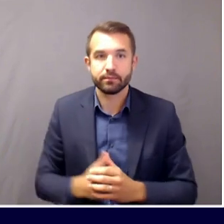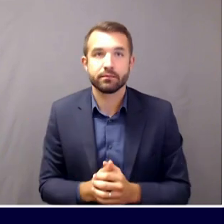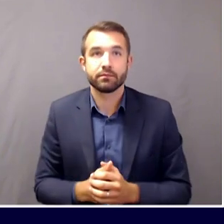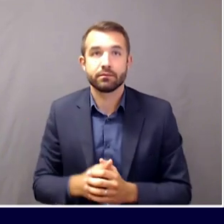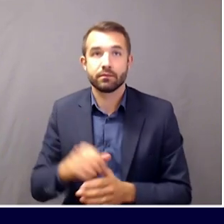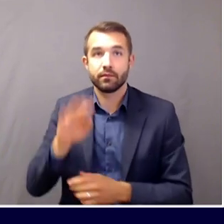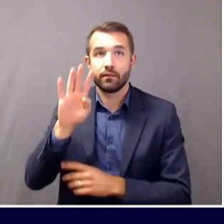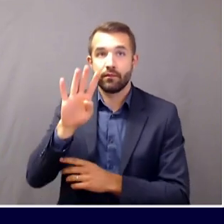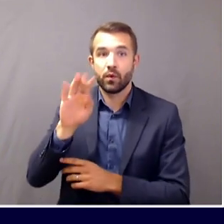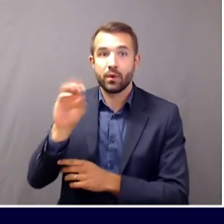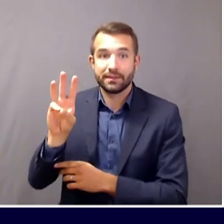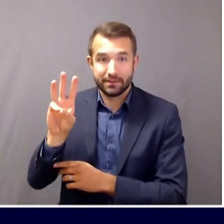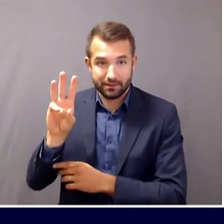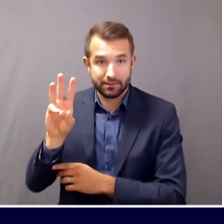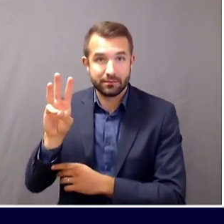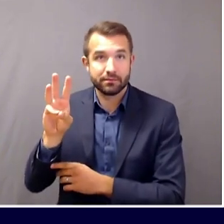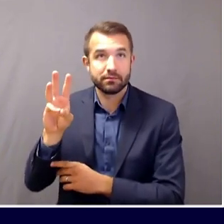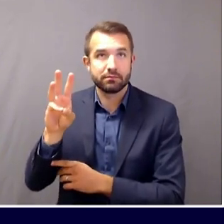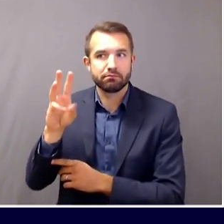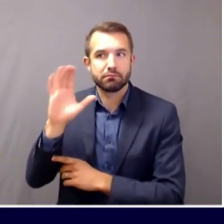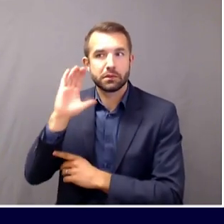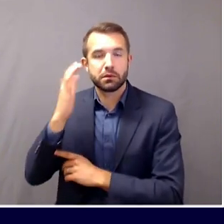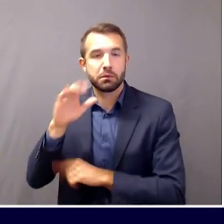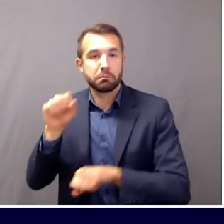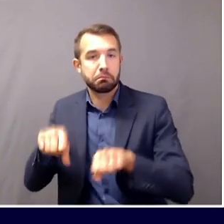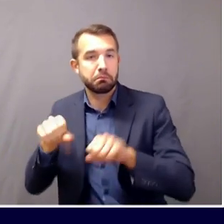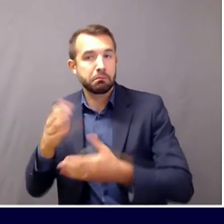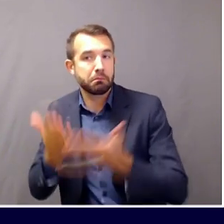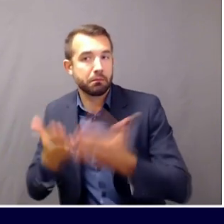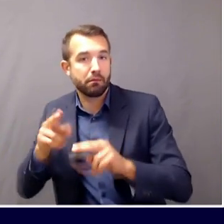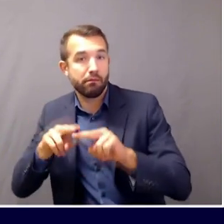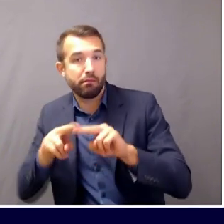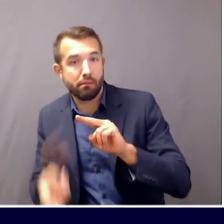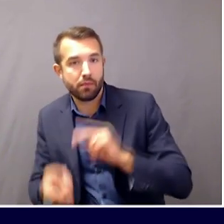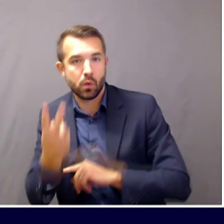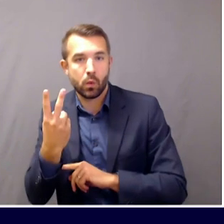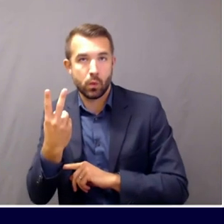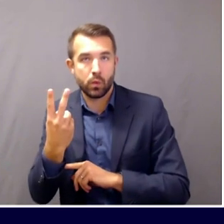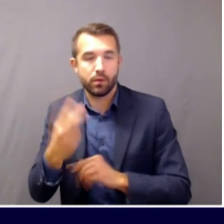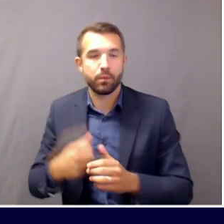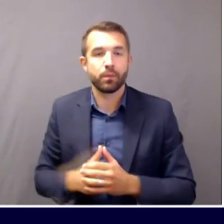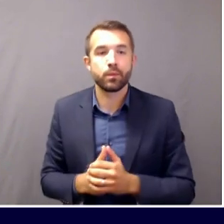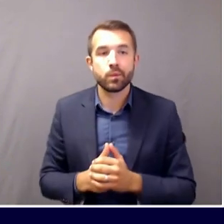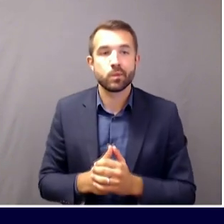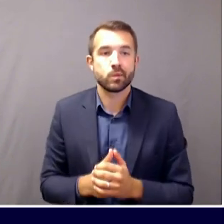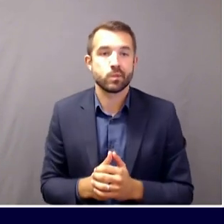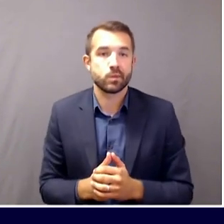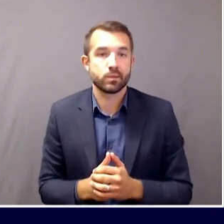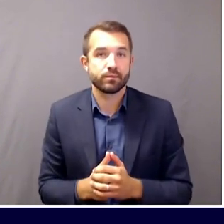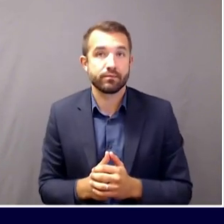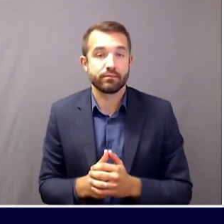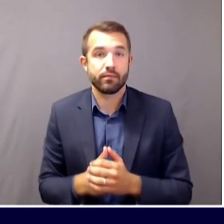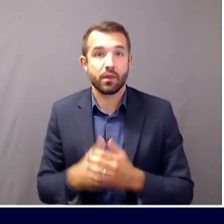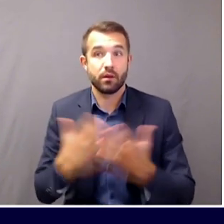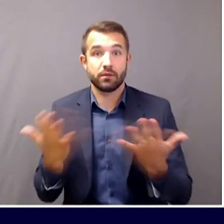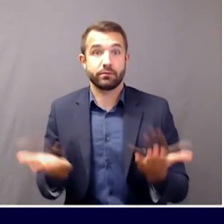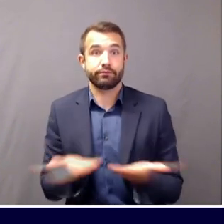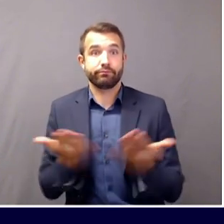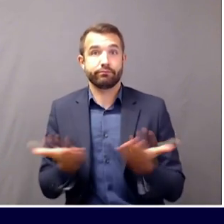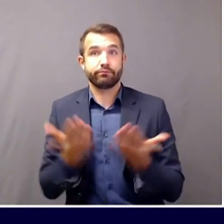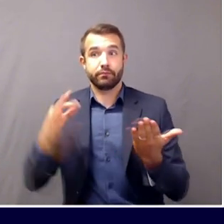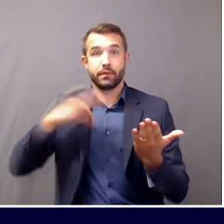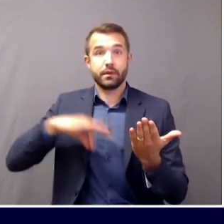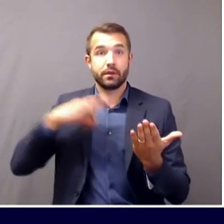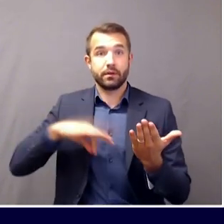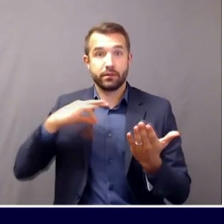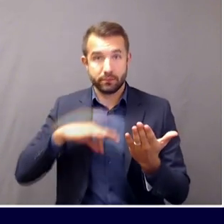probable, a decrease of two. Right now, in the state of Maine, there are nine individuals